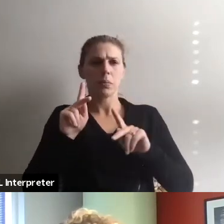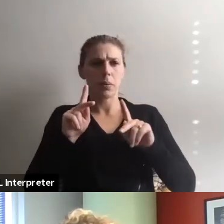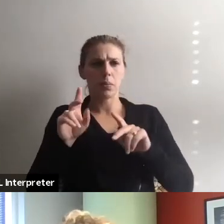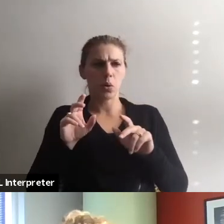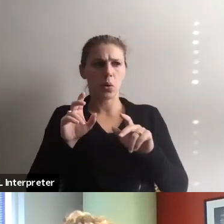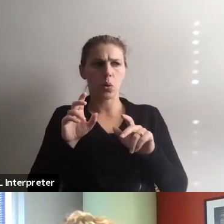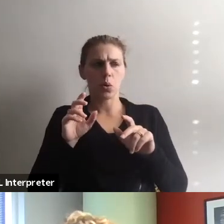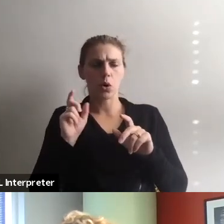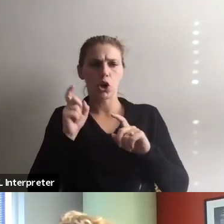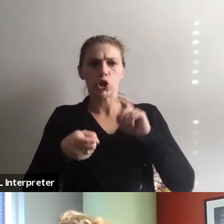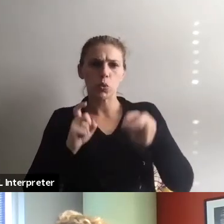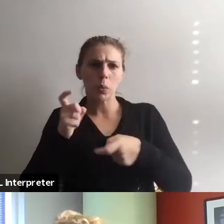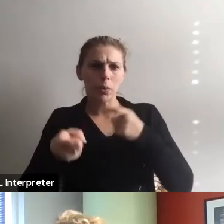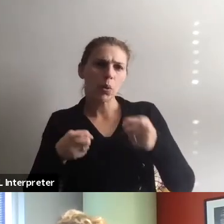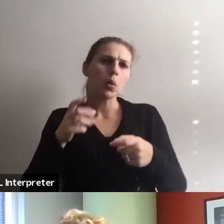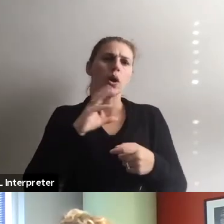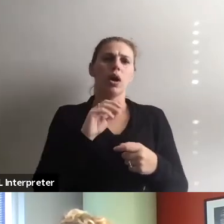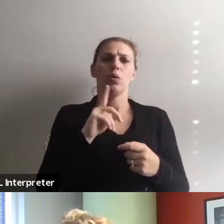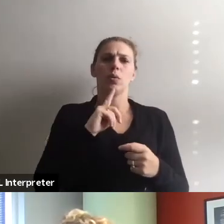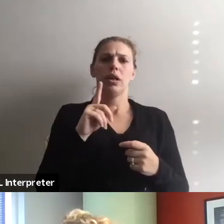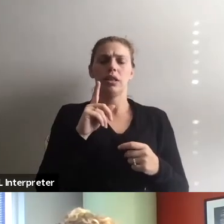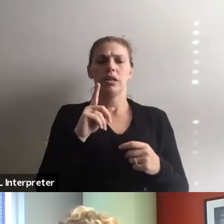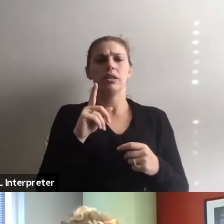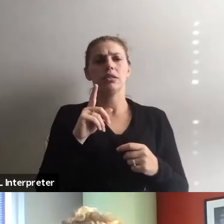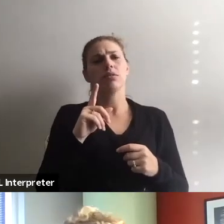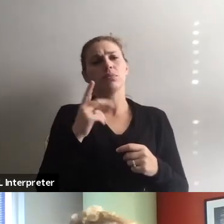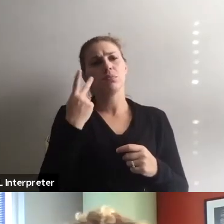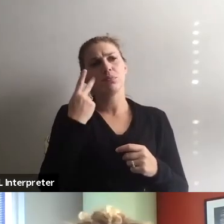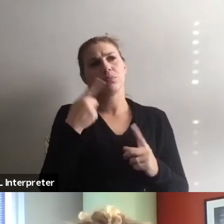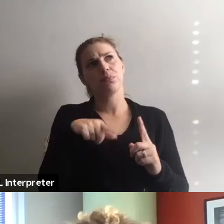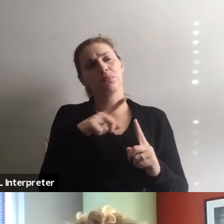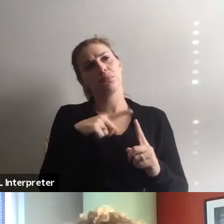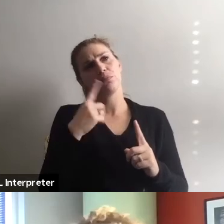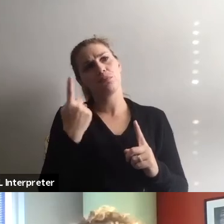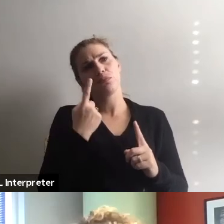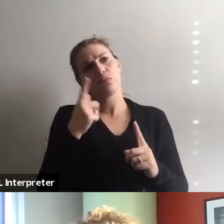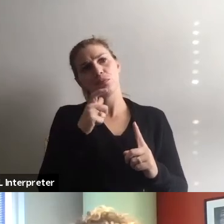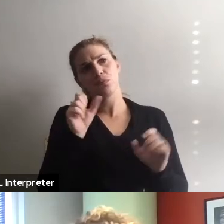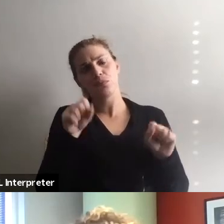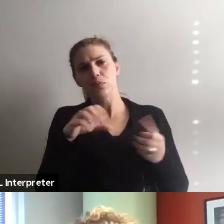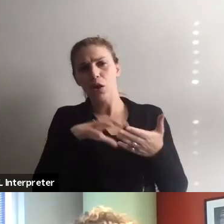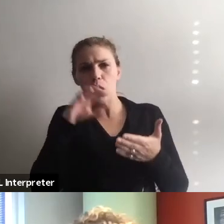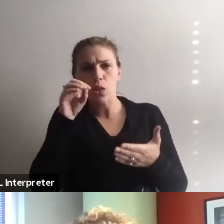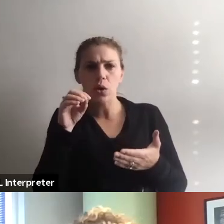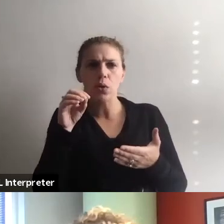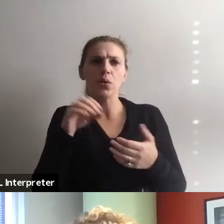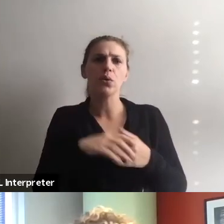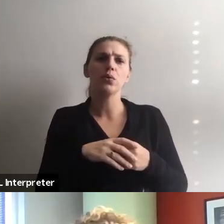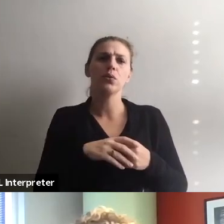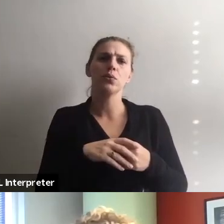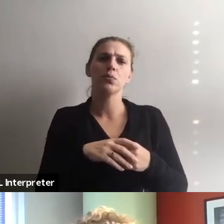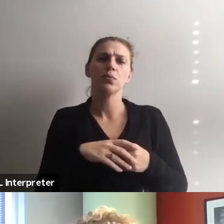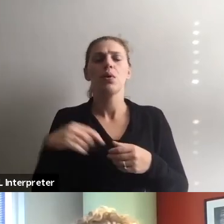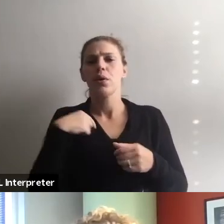as I mentioned before, just really looking at them as someone that I could learn about and